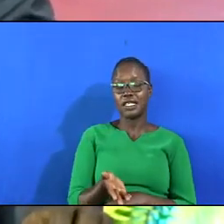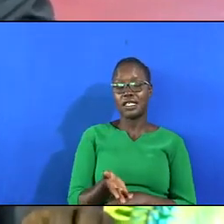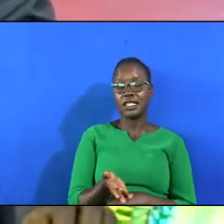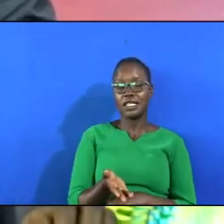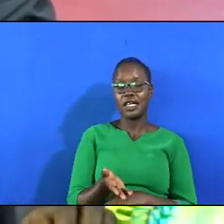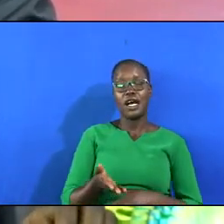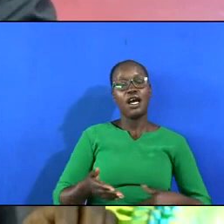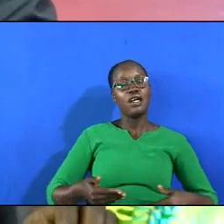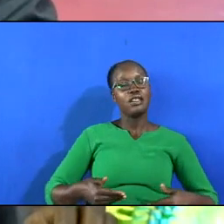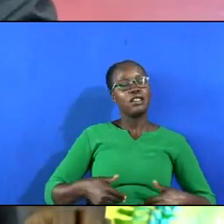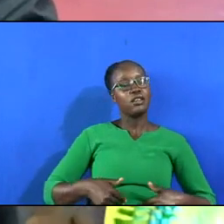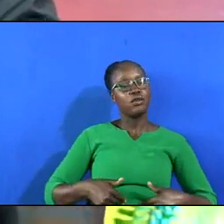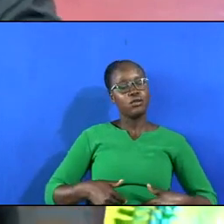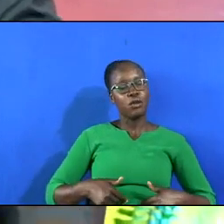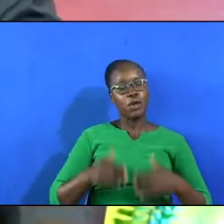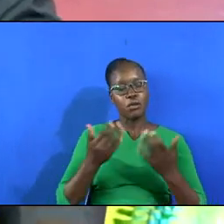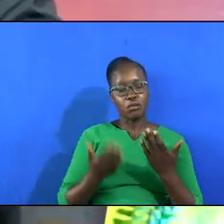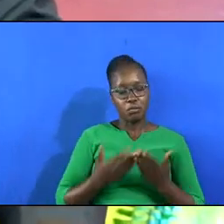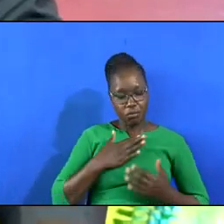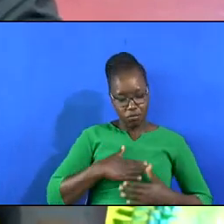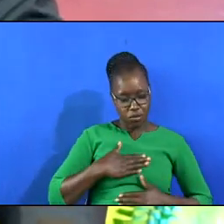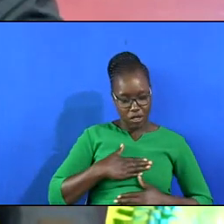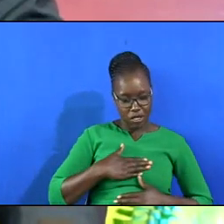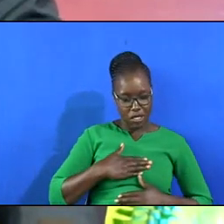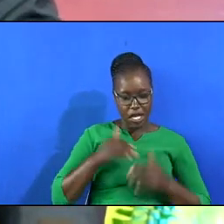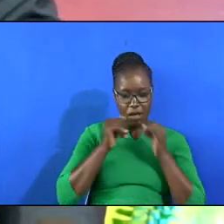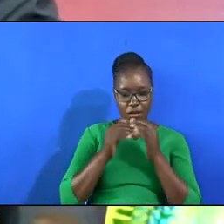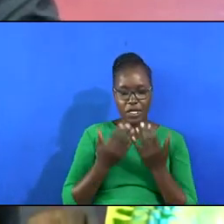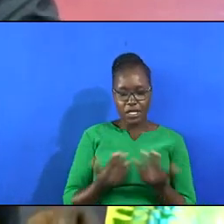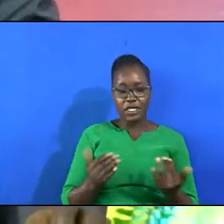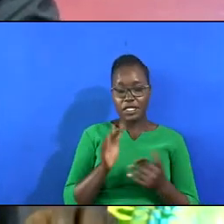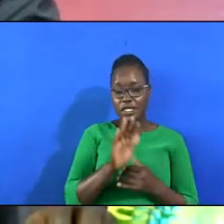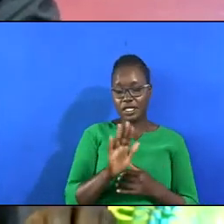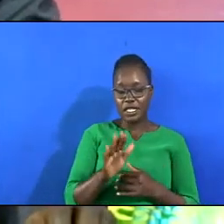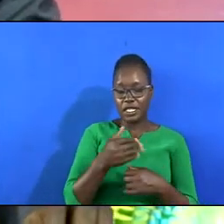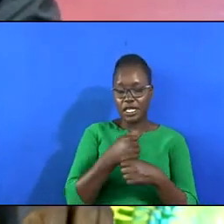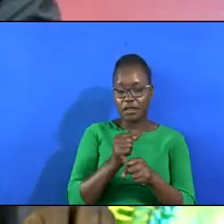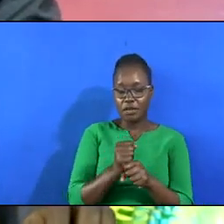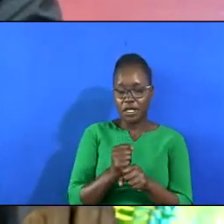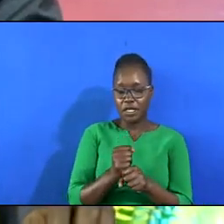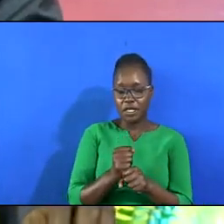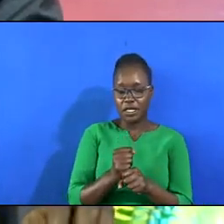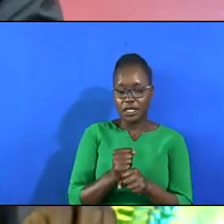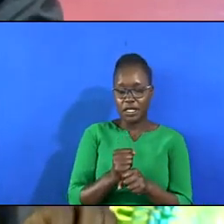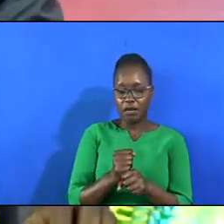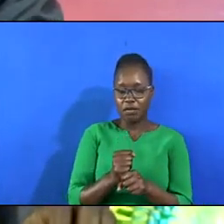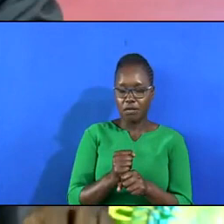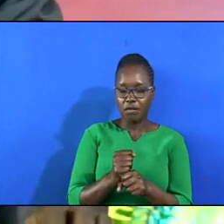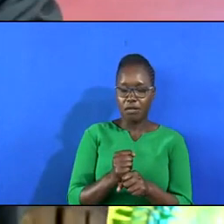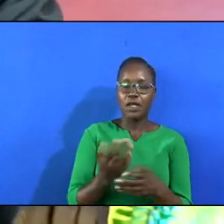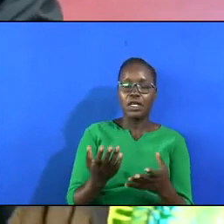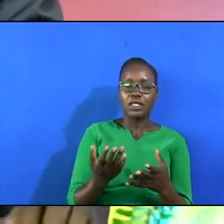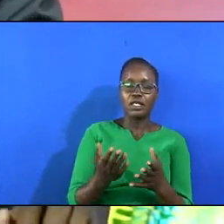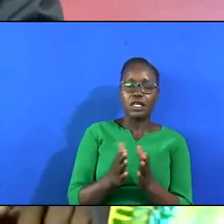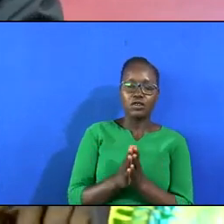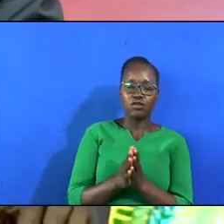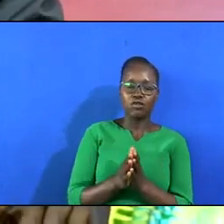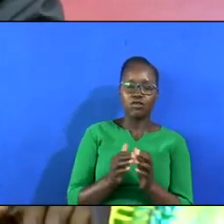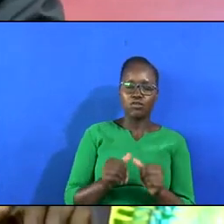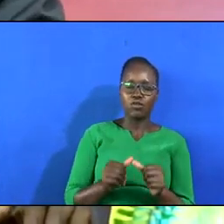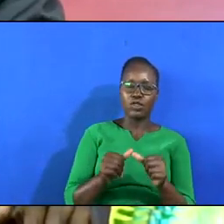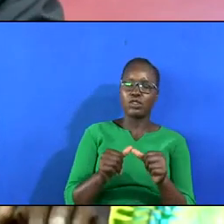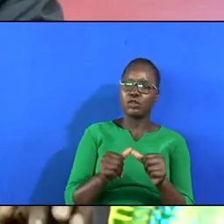May you bless their children And make them handkerchiefs to wipe away their tears